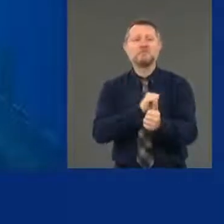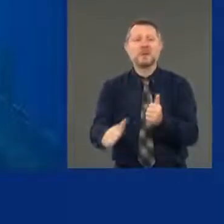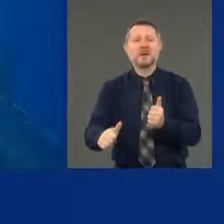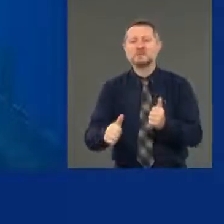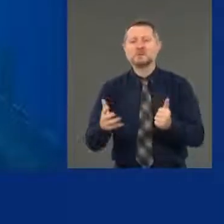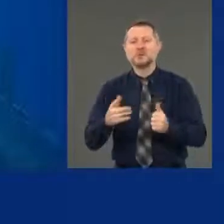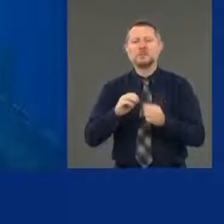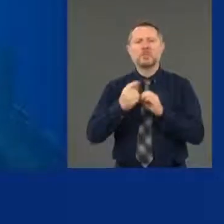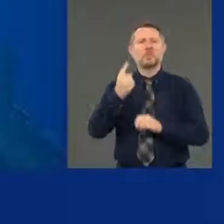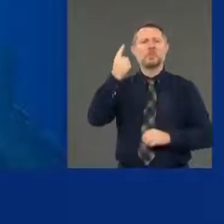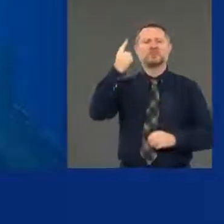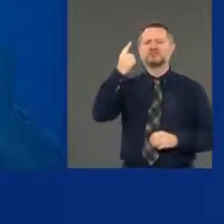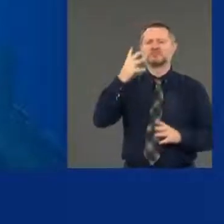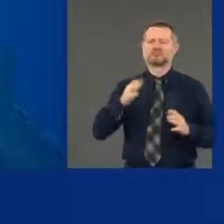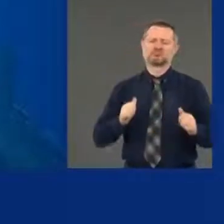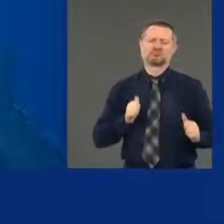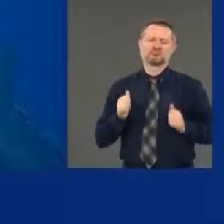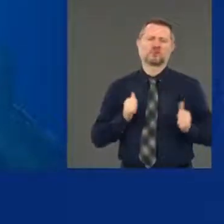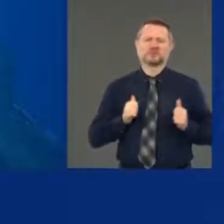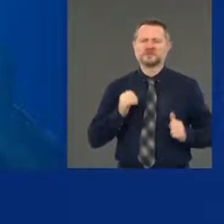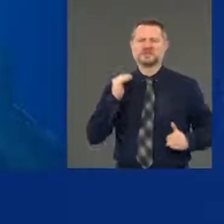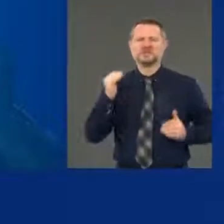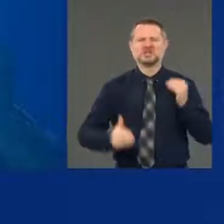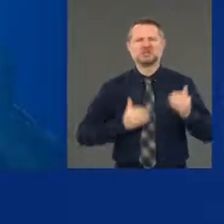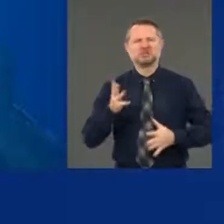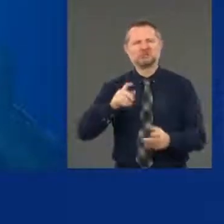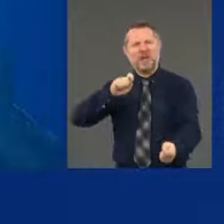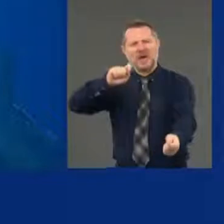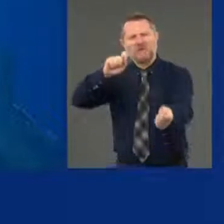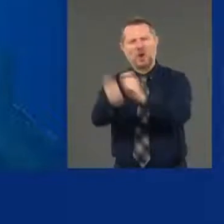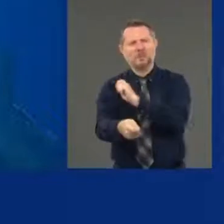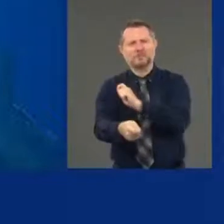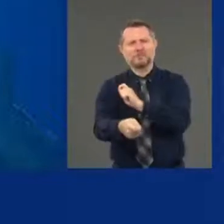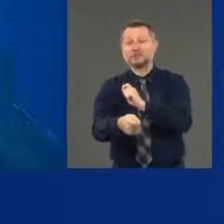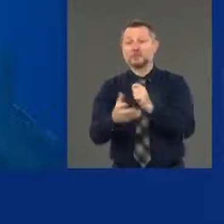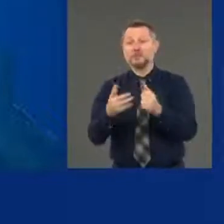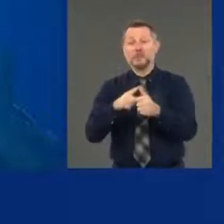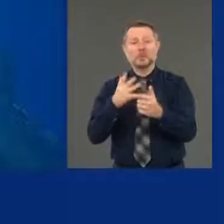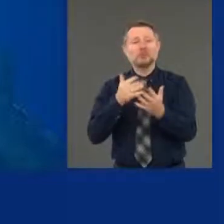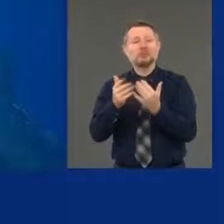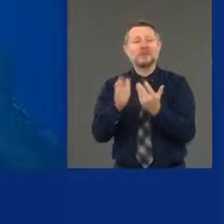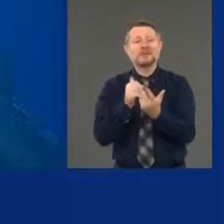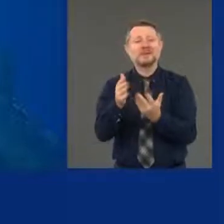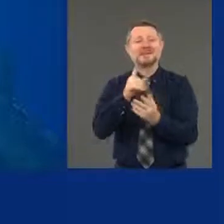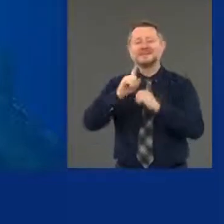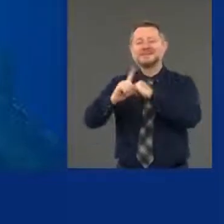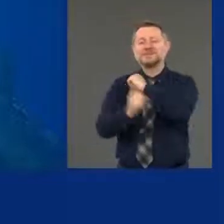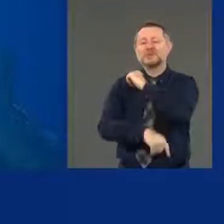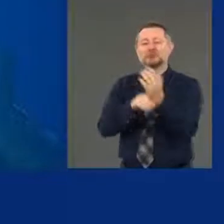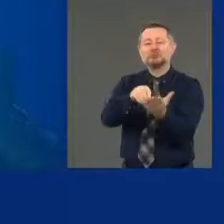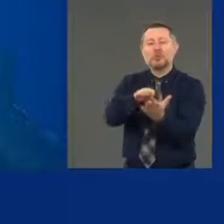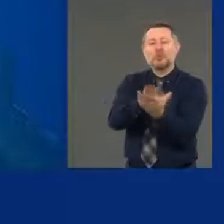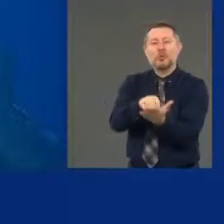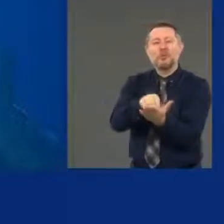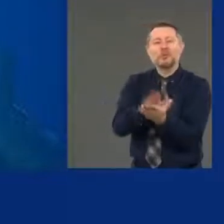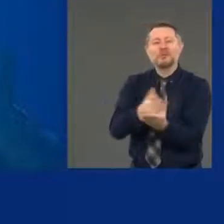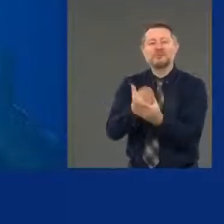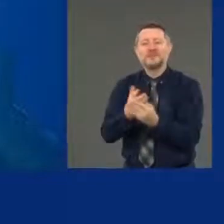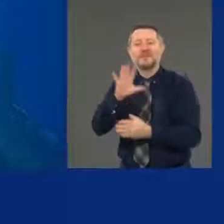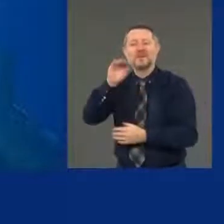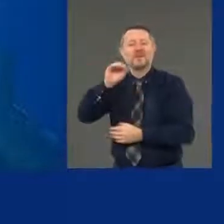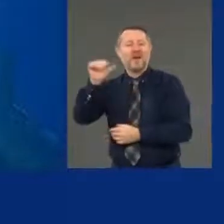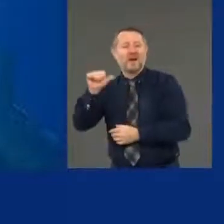country. The transparency of disciplinary records, banning chokeholds, giving the attorney general